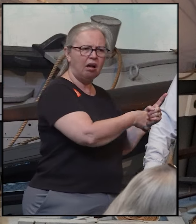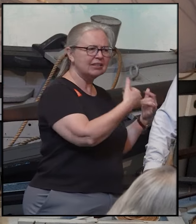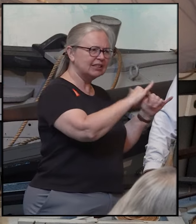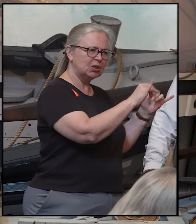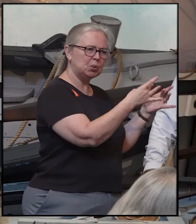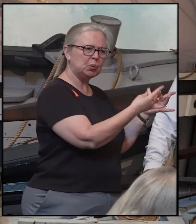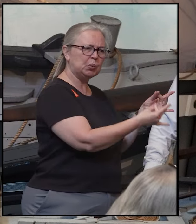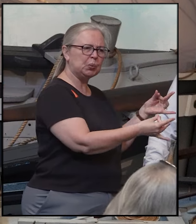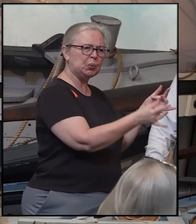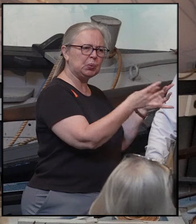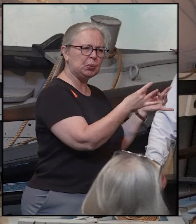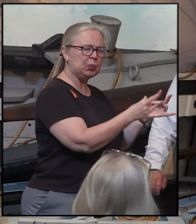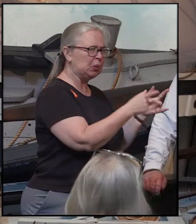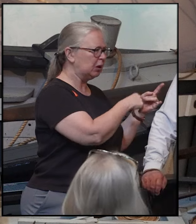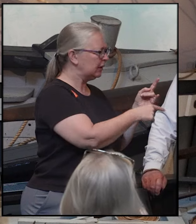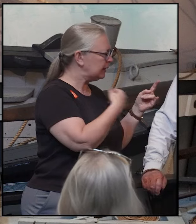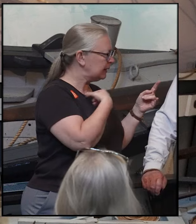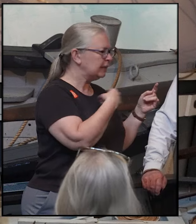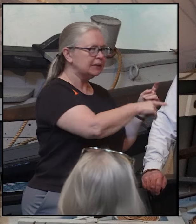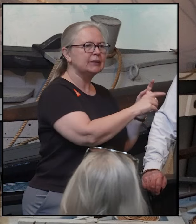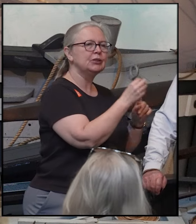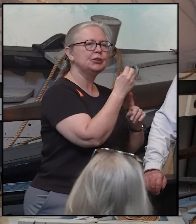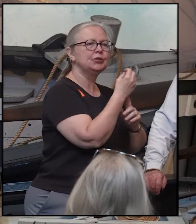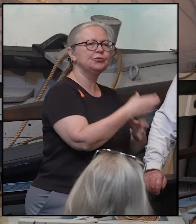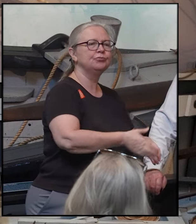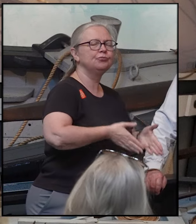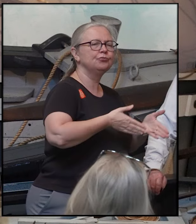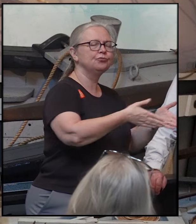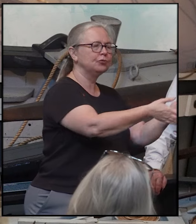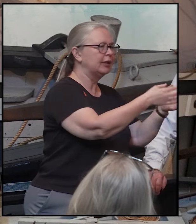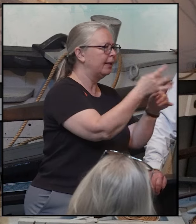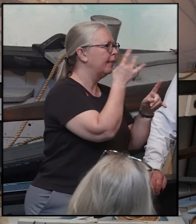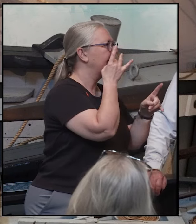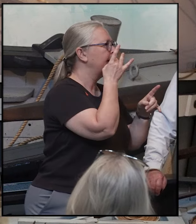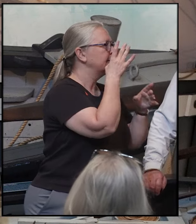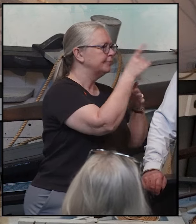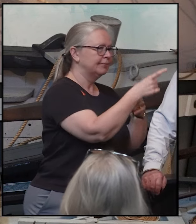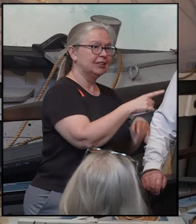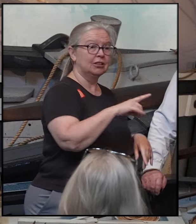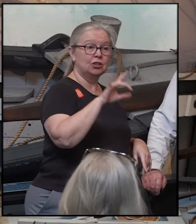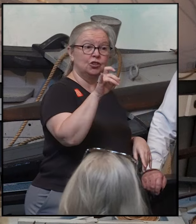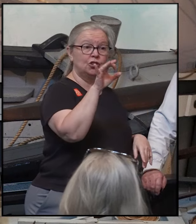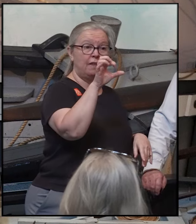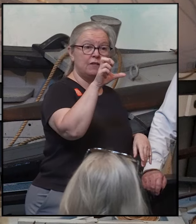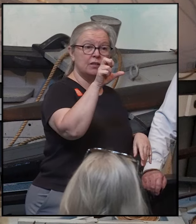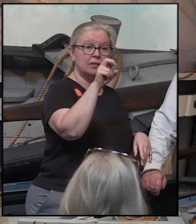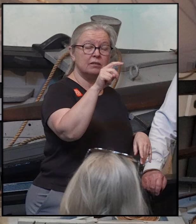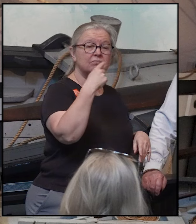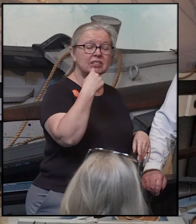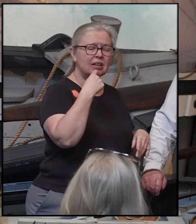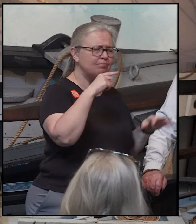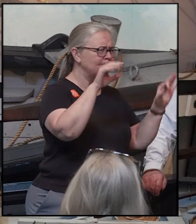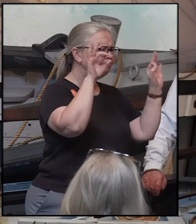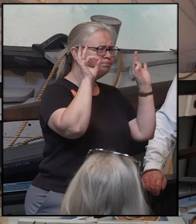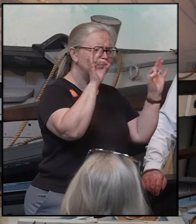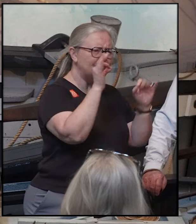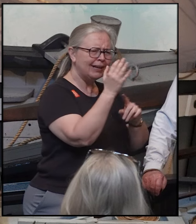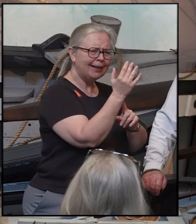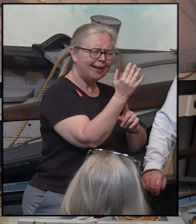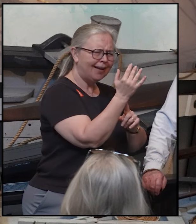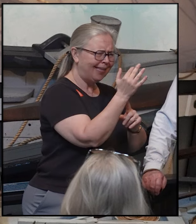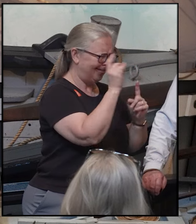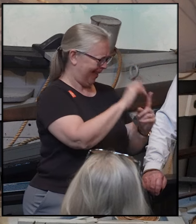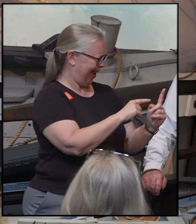world. And it made what Jefferson called the perfect candle. Not only was the spermaceti candle the